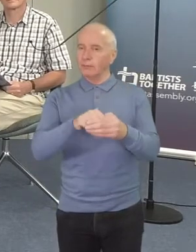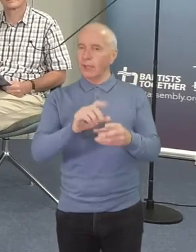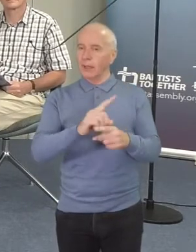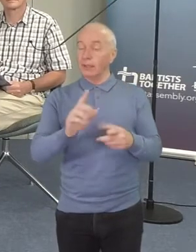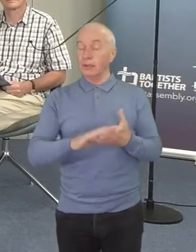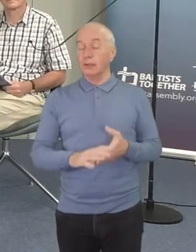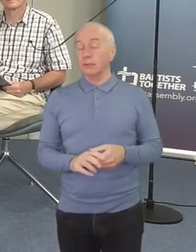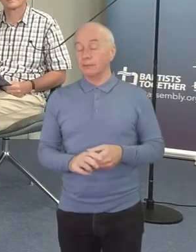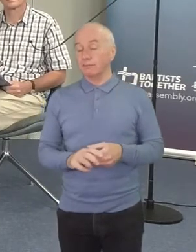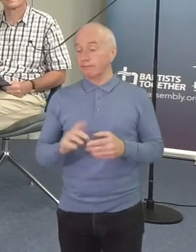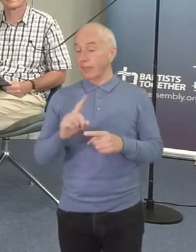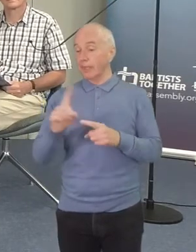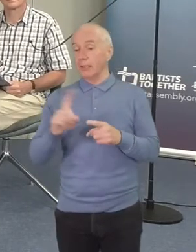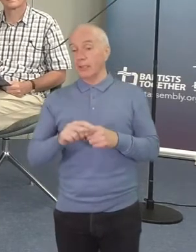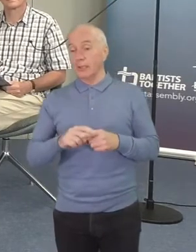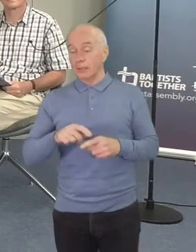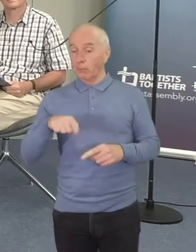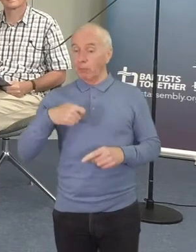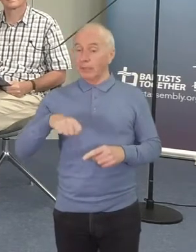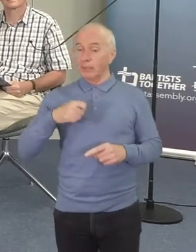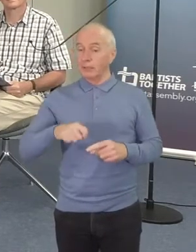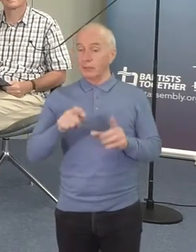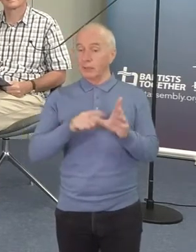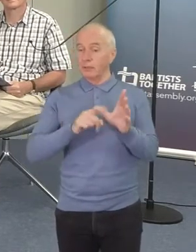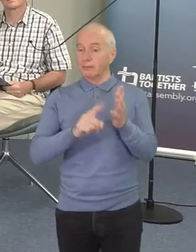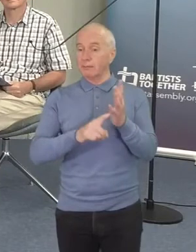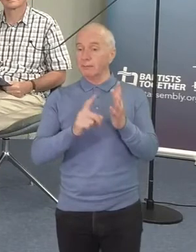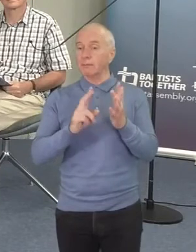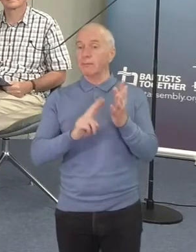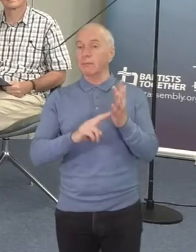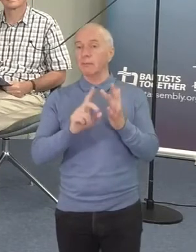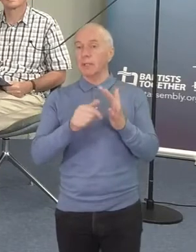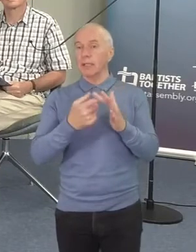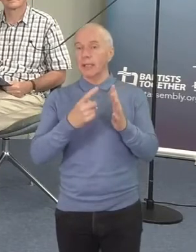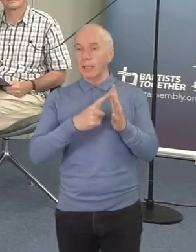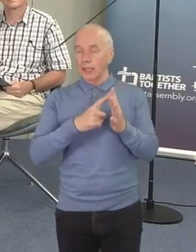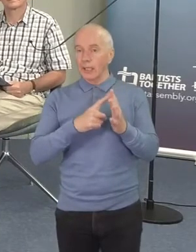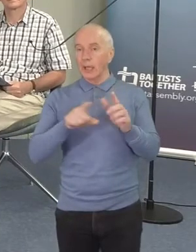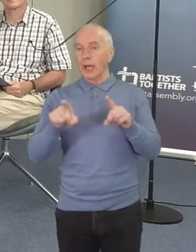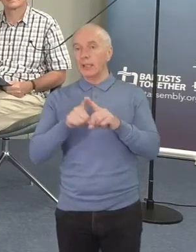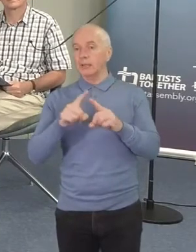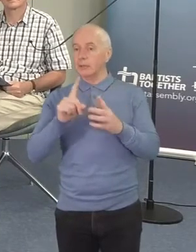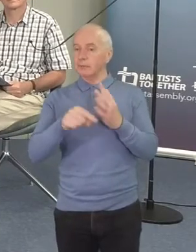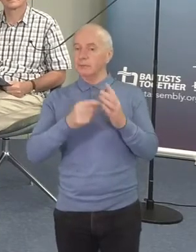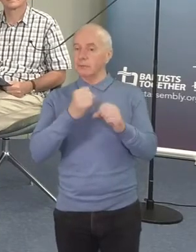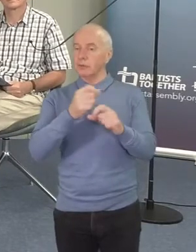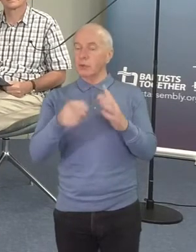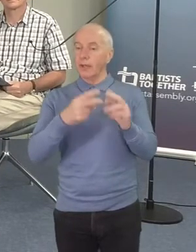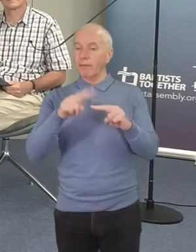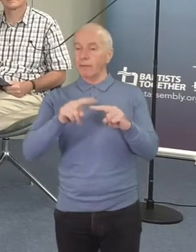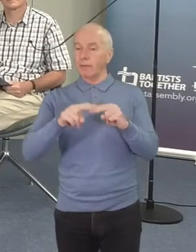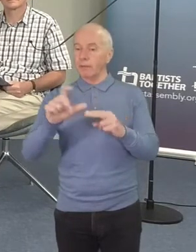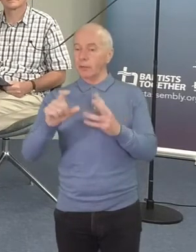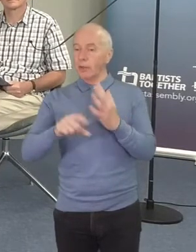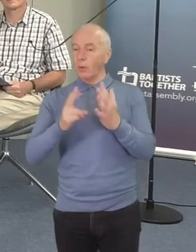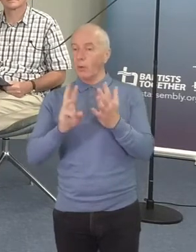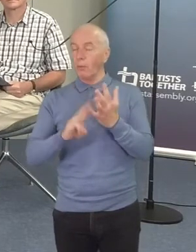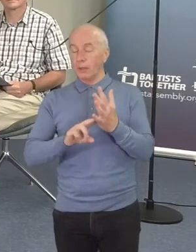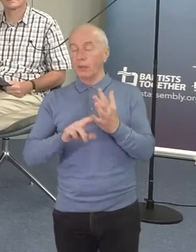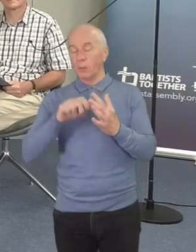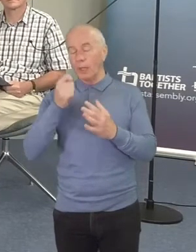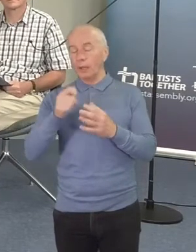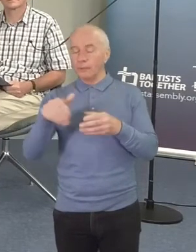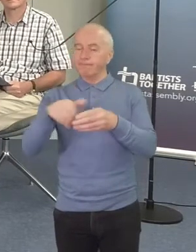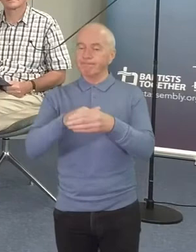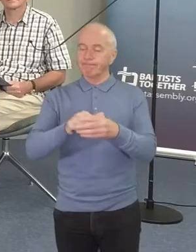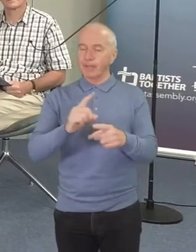president, Yinka Aiken, and Geoff Colmer will be joining us by video later. So just before we kind of get into